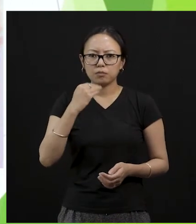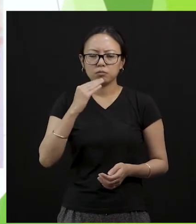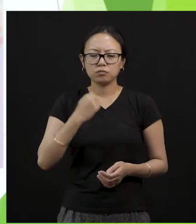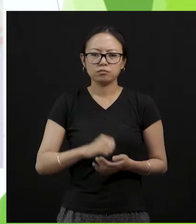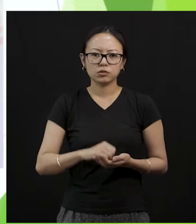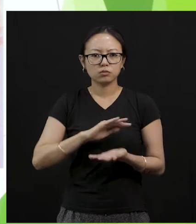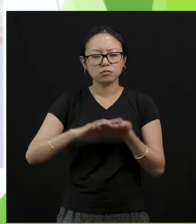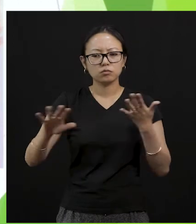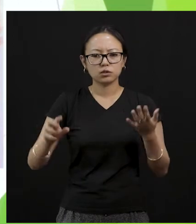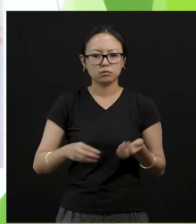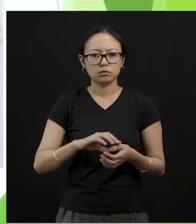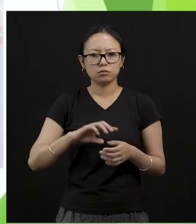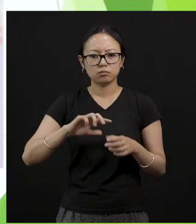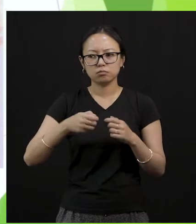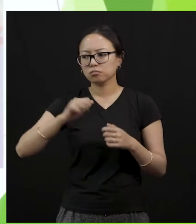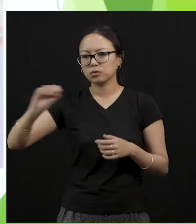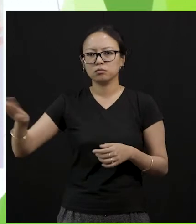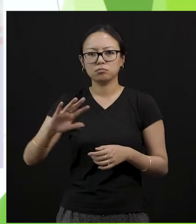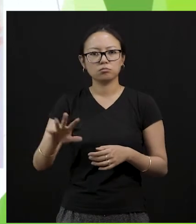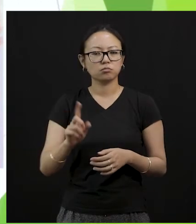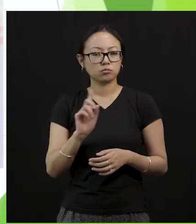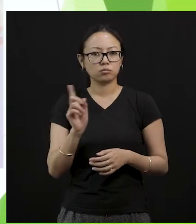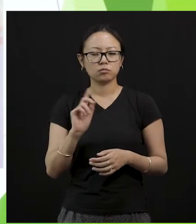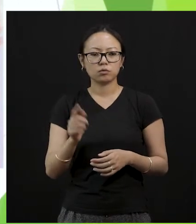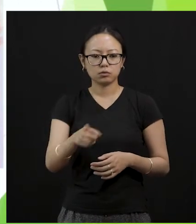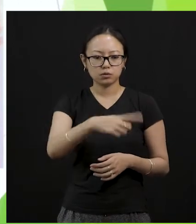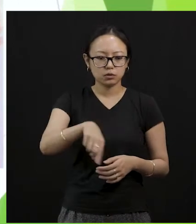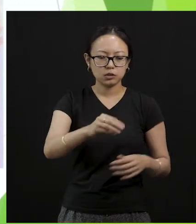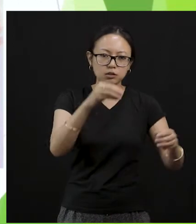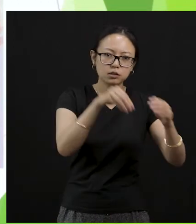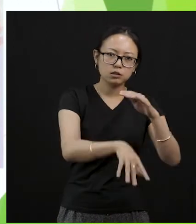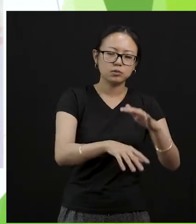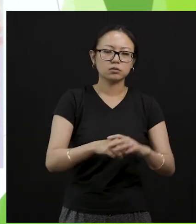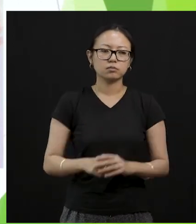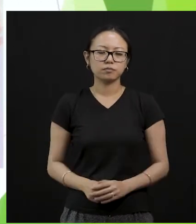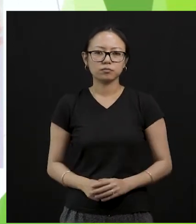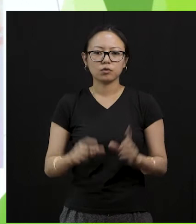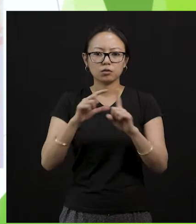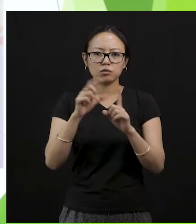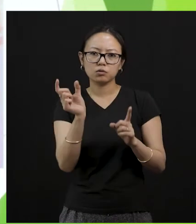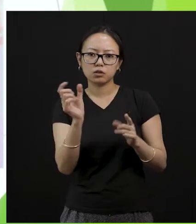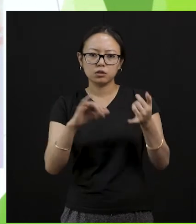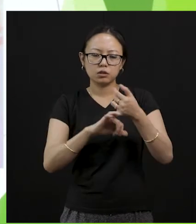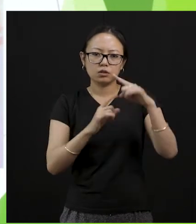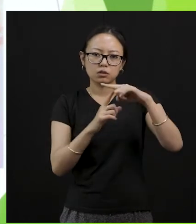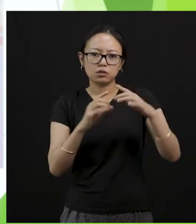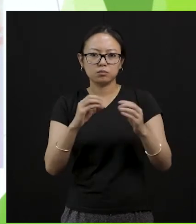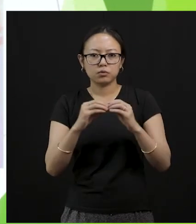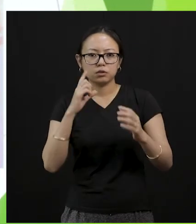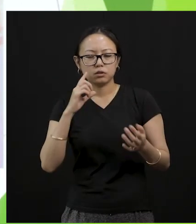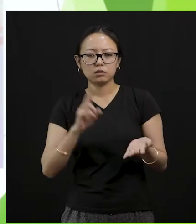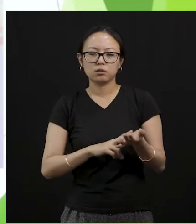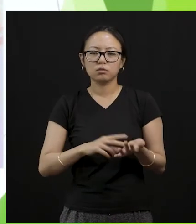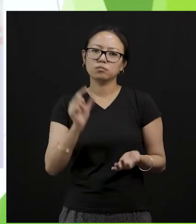the wrapper of the chocolate just here and there, then that's a very bad habit. And that is how you are gonna harm the environment. So